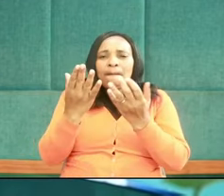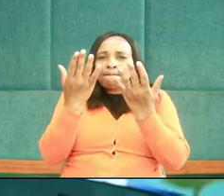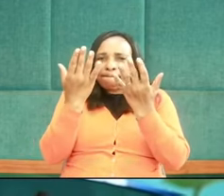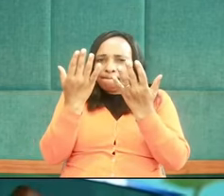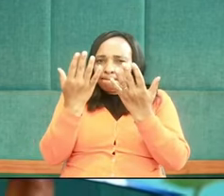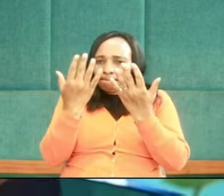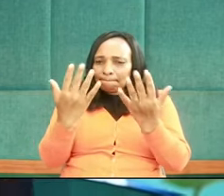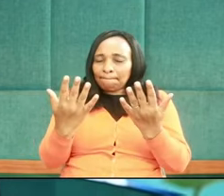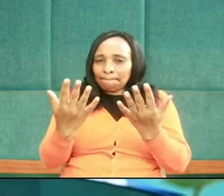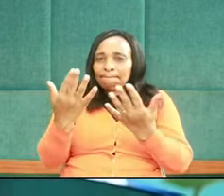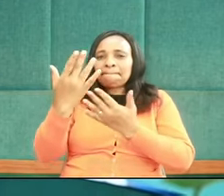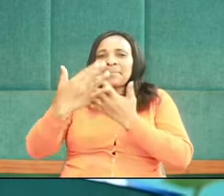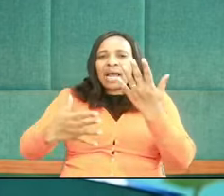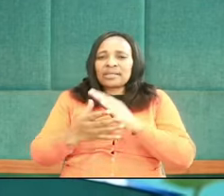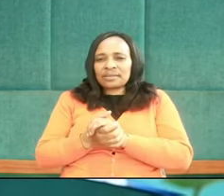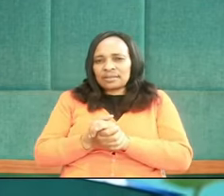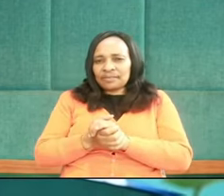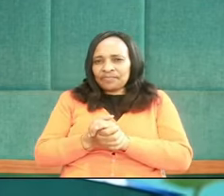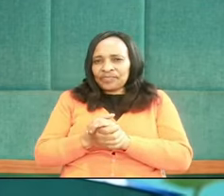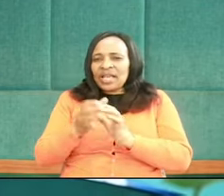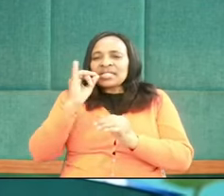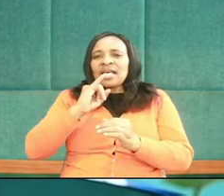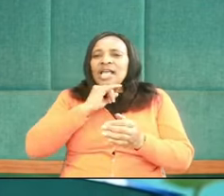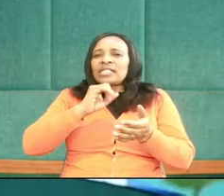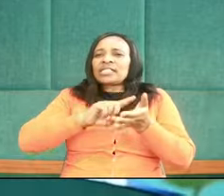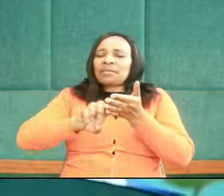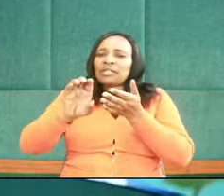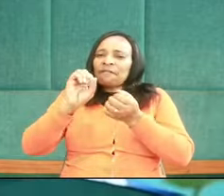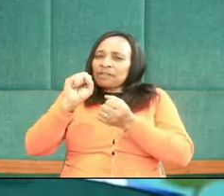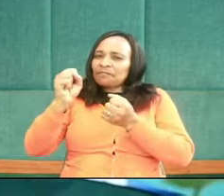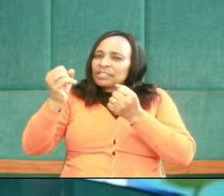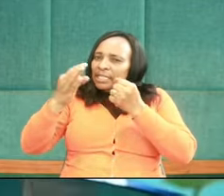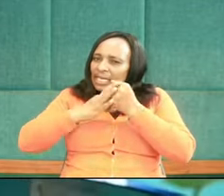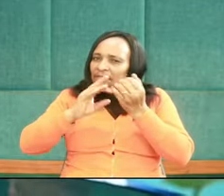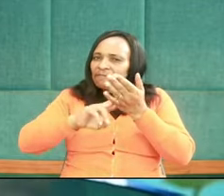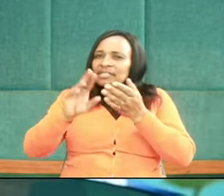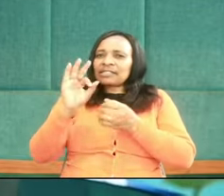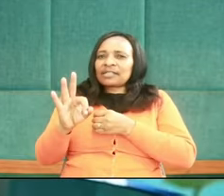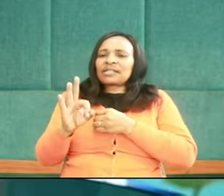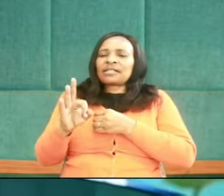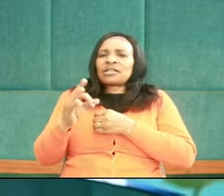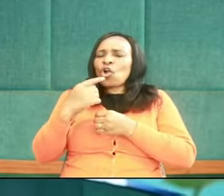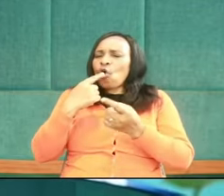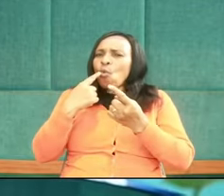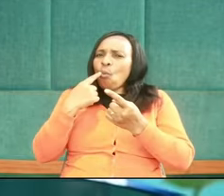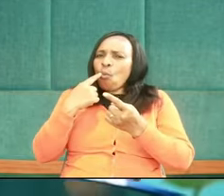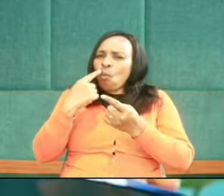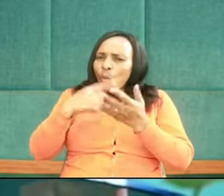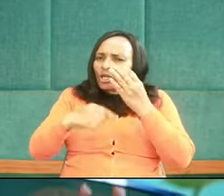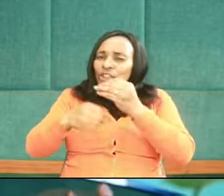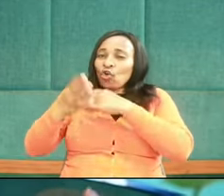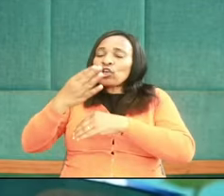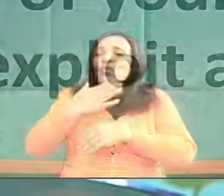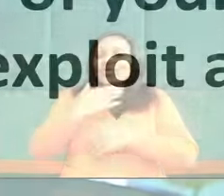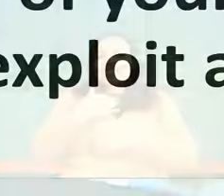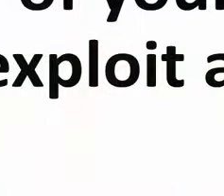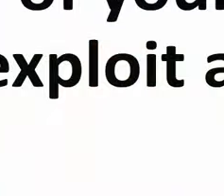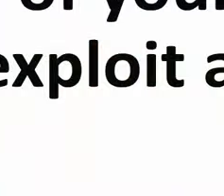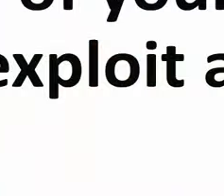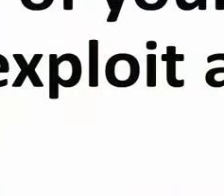Friends, Isaiah 58, verse 3, God continues to tell us what he doesn't want. He says, what have we fasted?